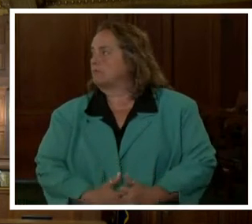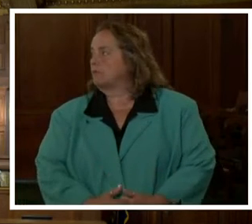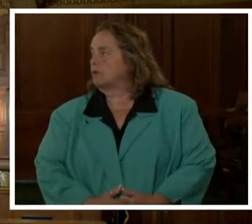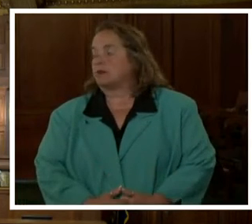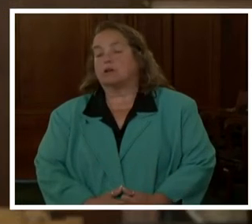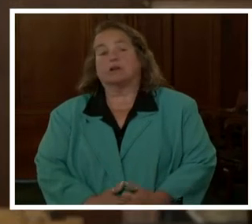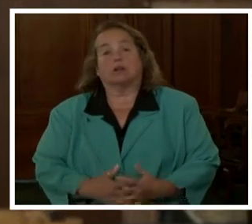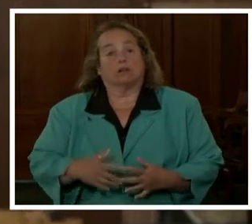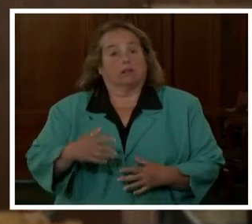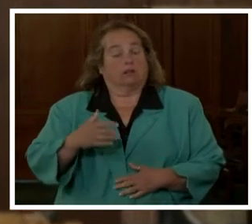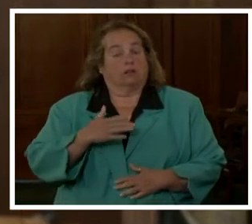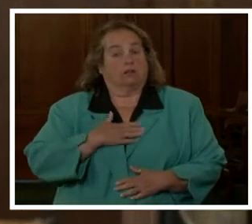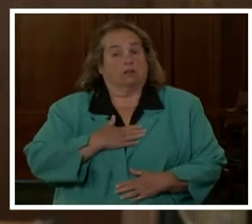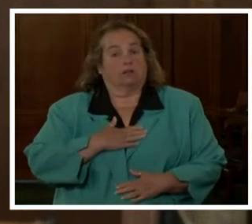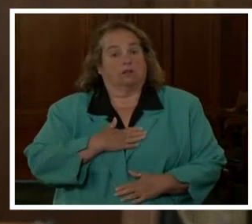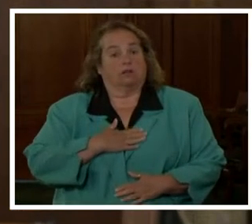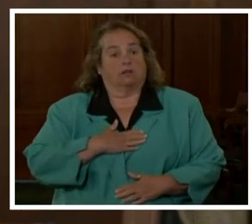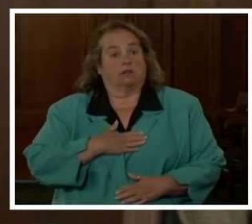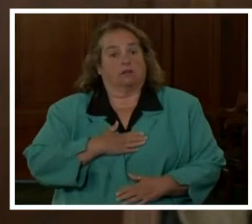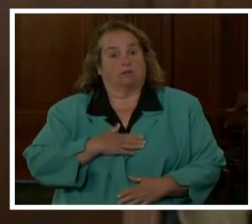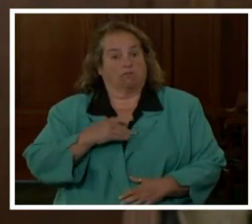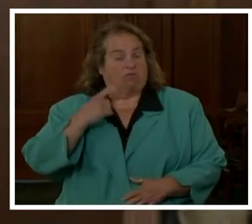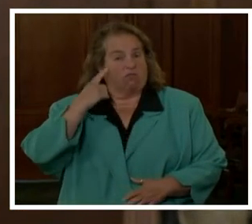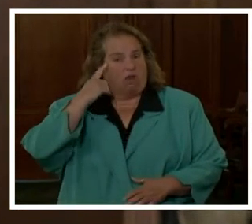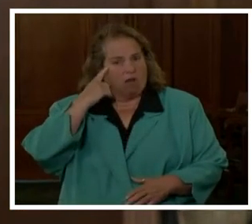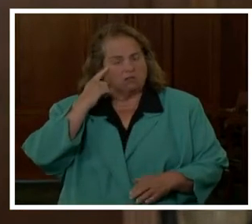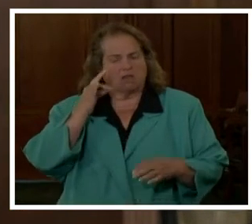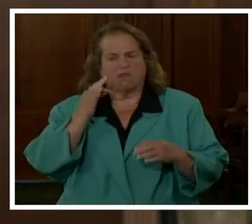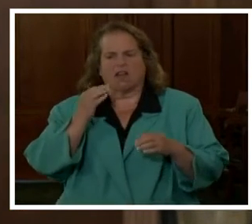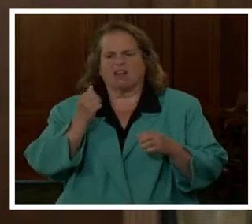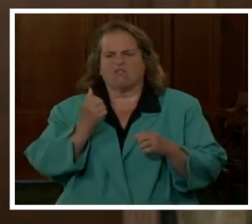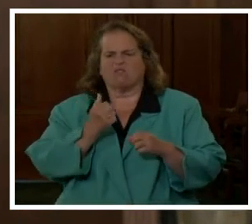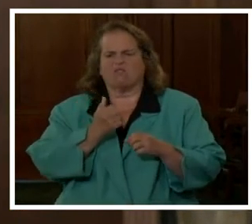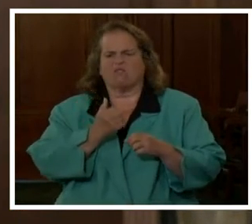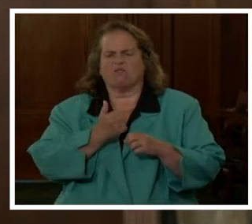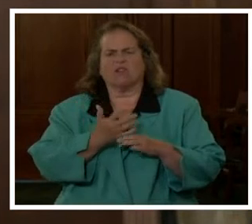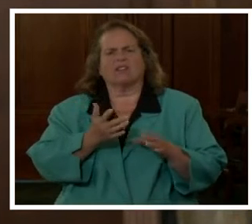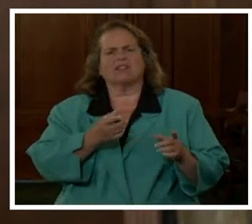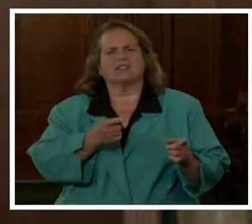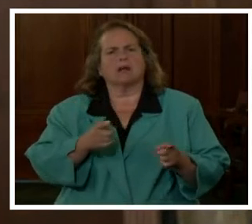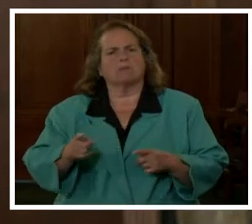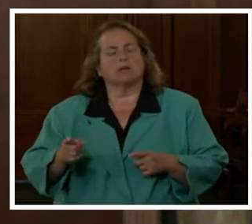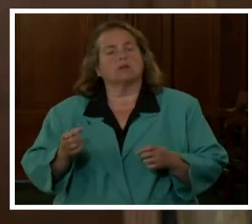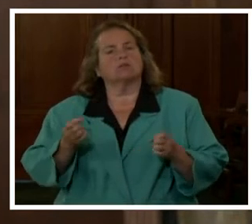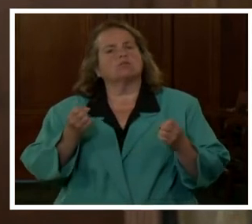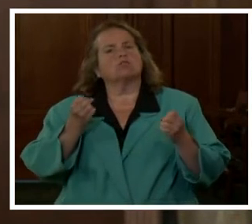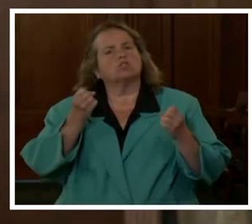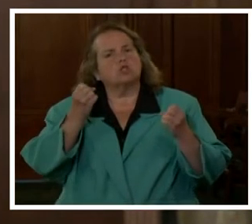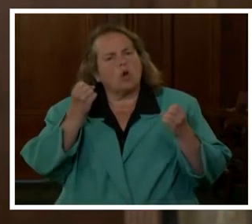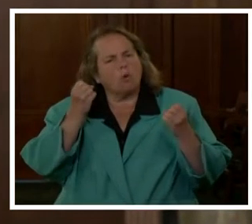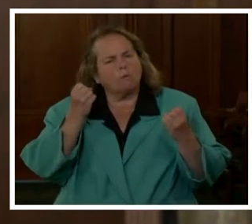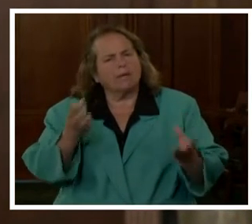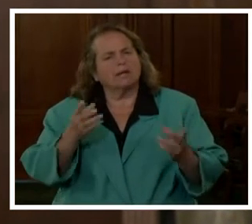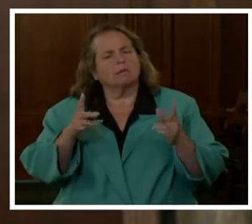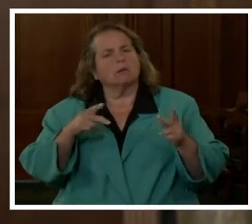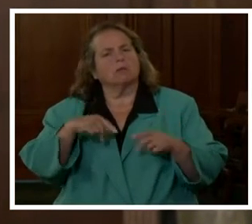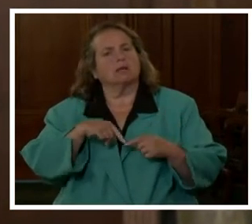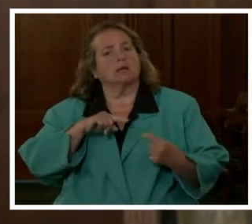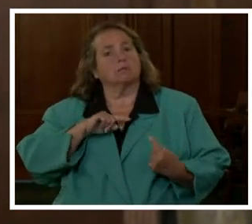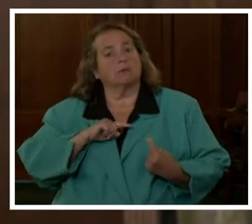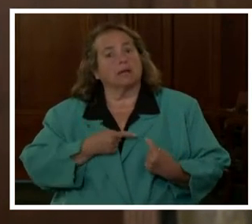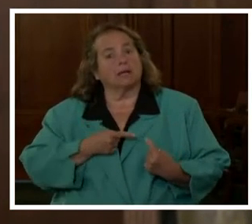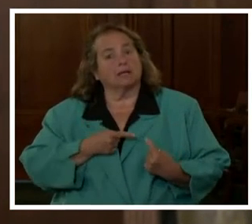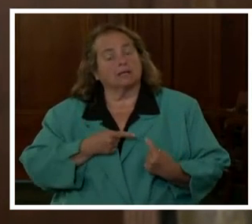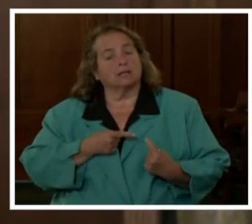I thought with everything going on, with so many people in pain, and with